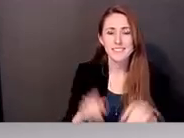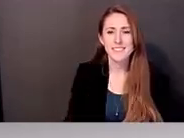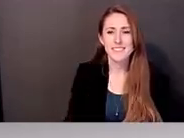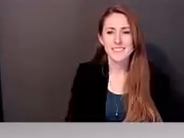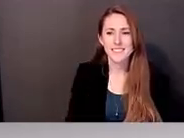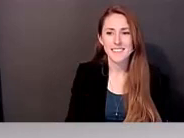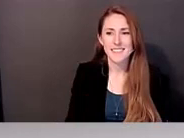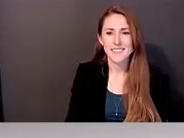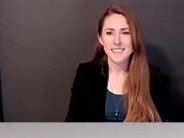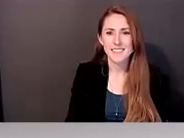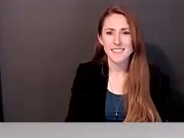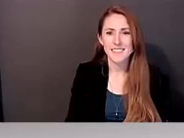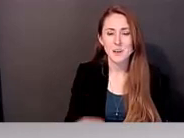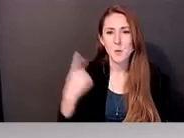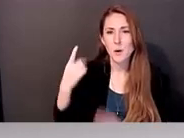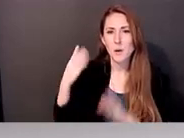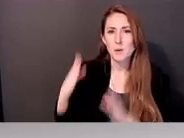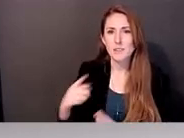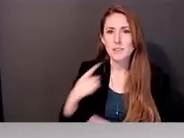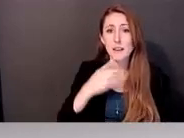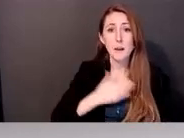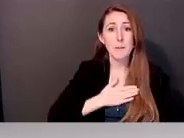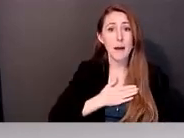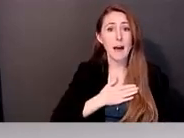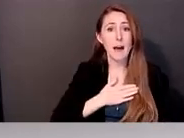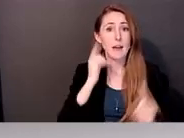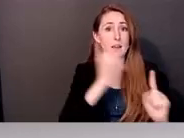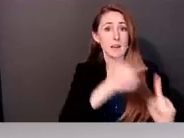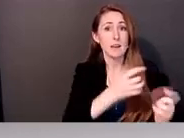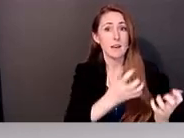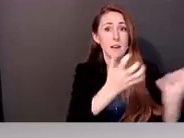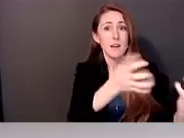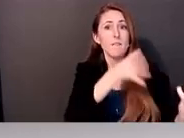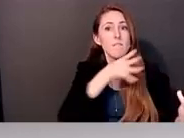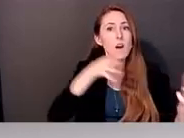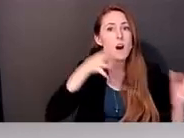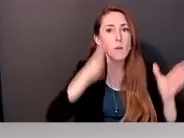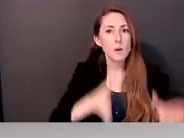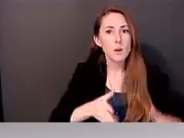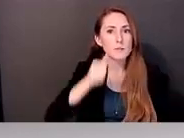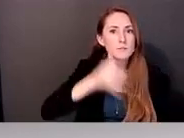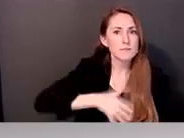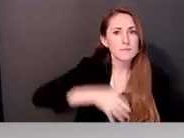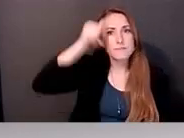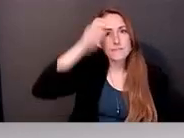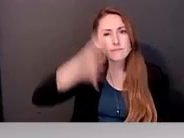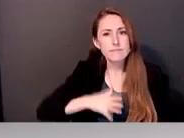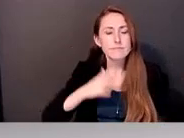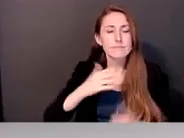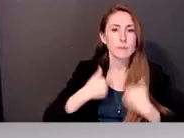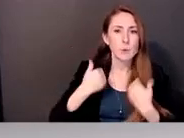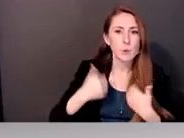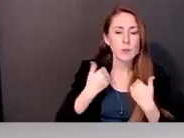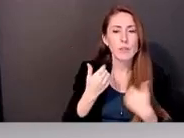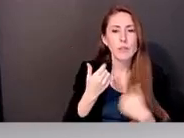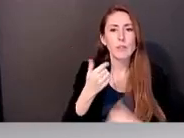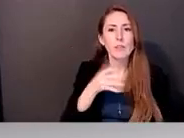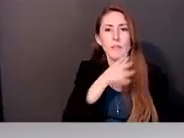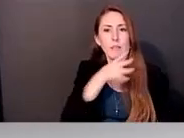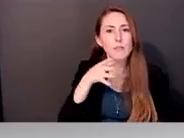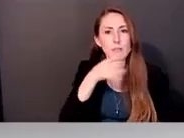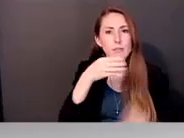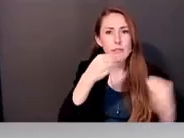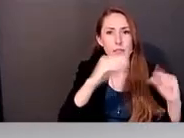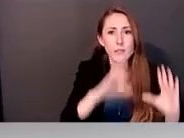our registrant said, my intended audience is farmers, male, female youth, agro dealers, and rural households. Will this conference